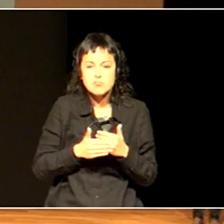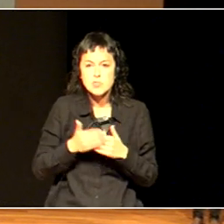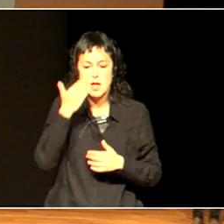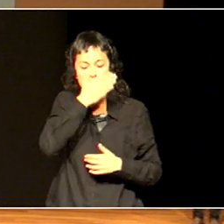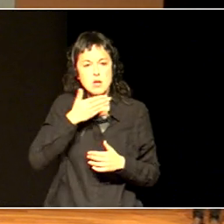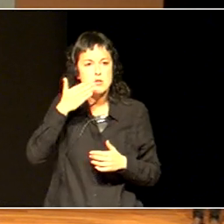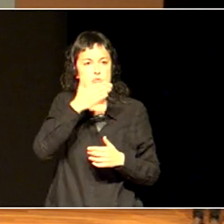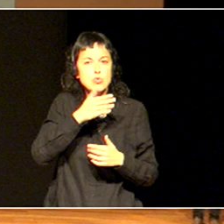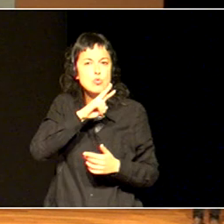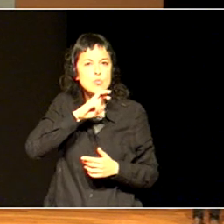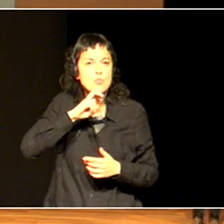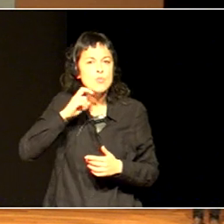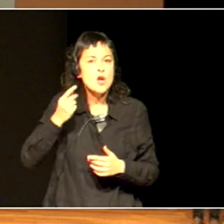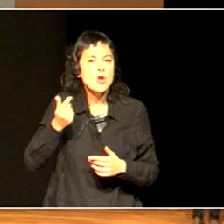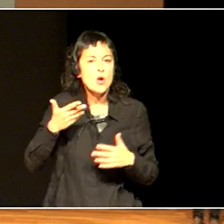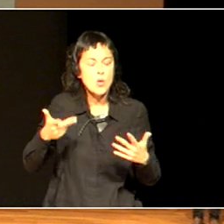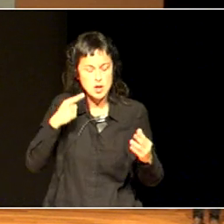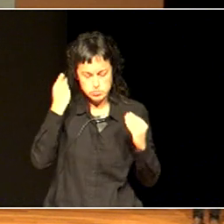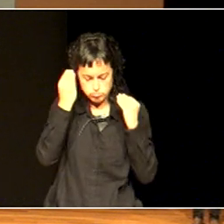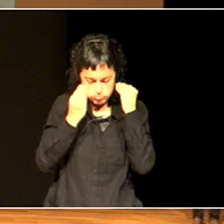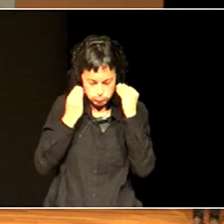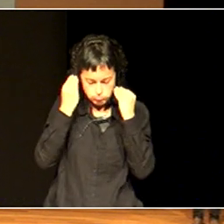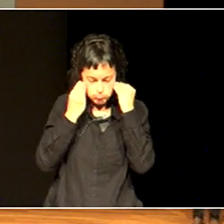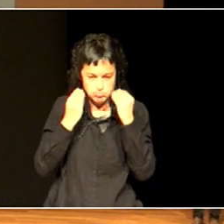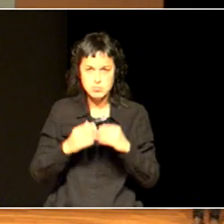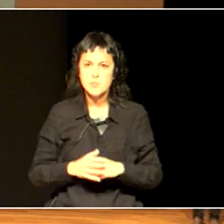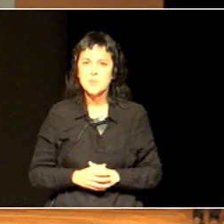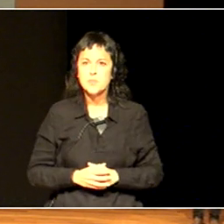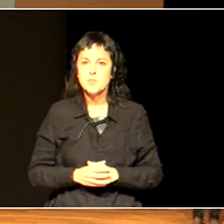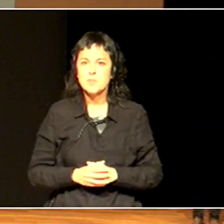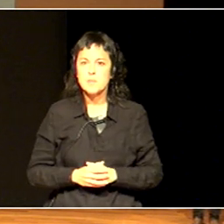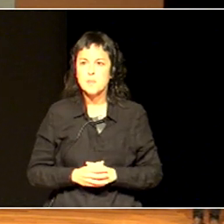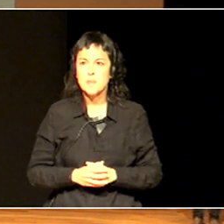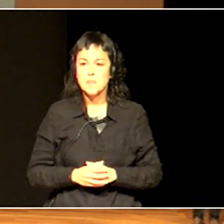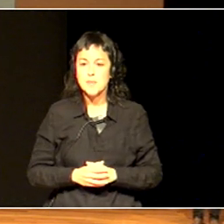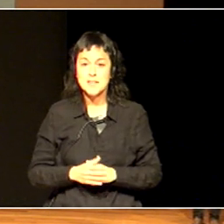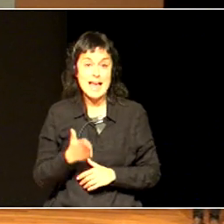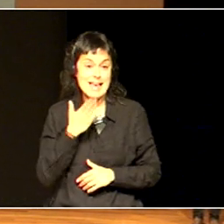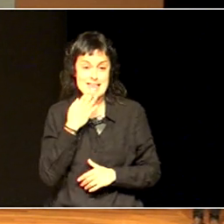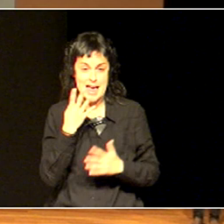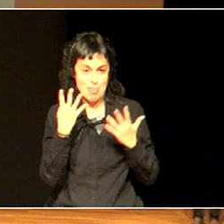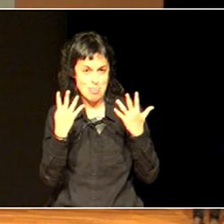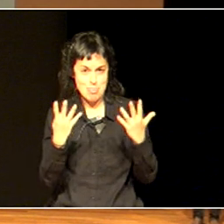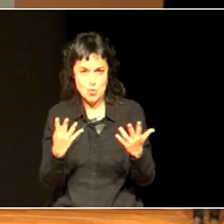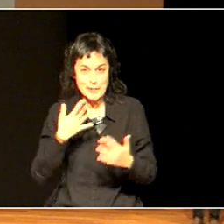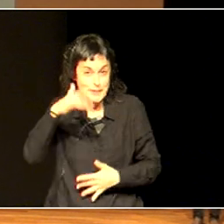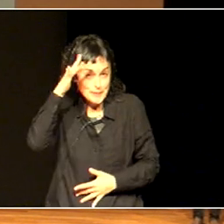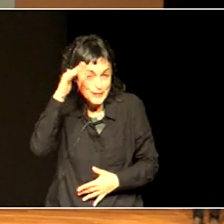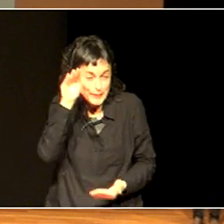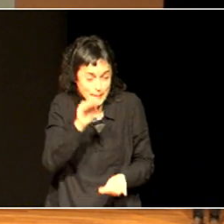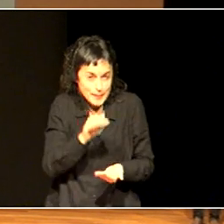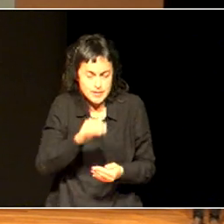nine-year-old philosopher. And she said, I know the answer.